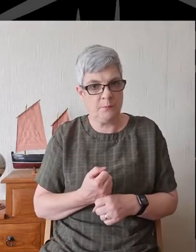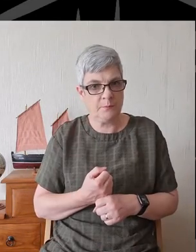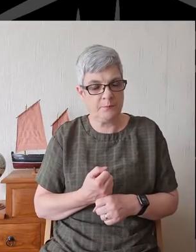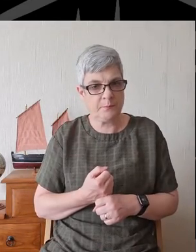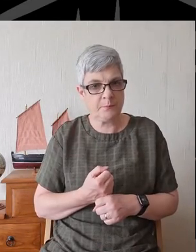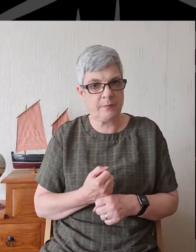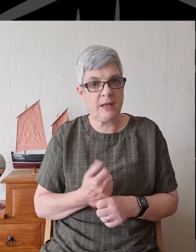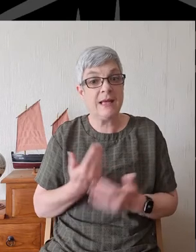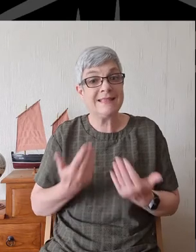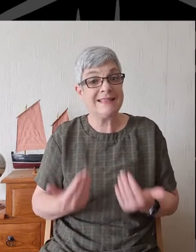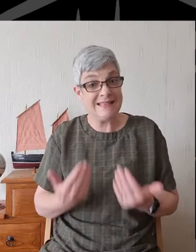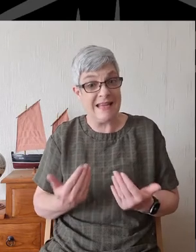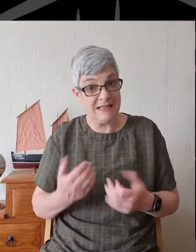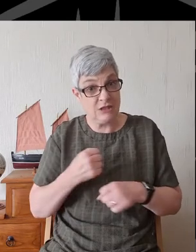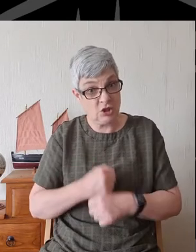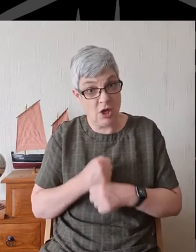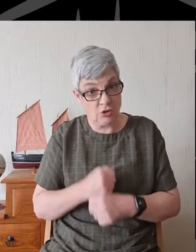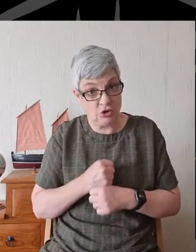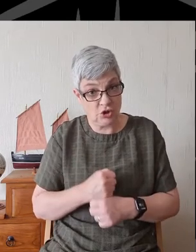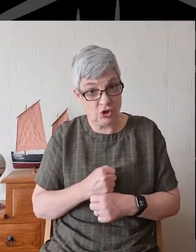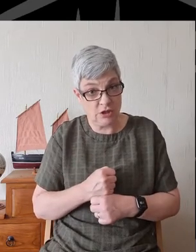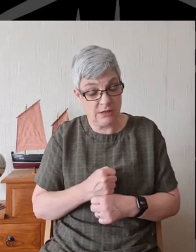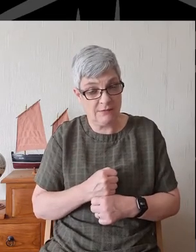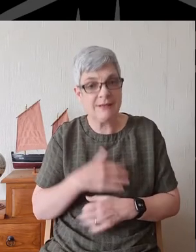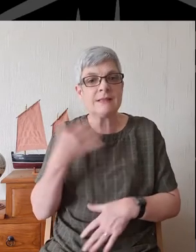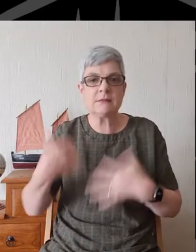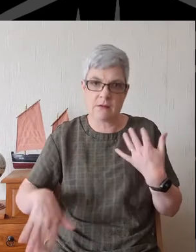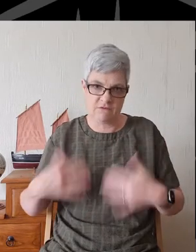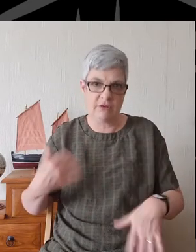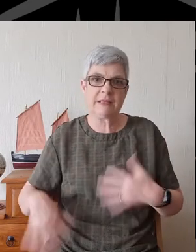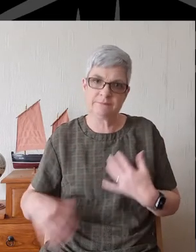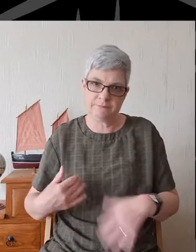Today's church is suffering